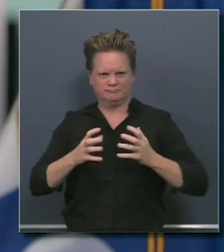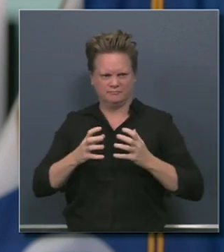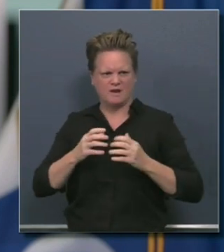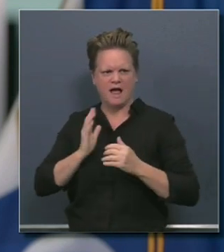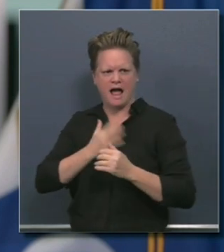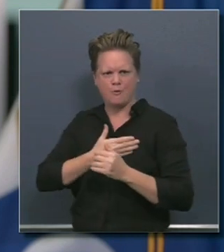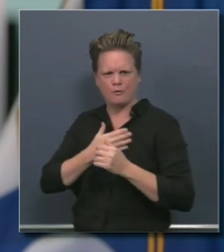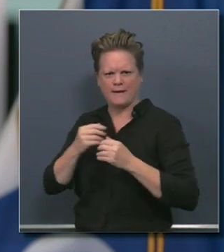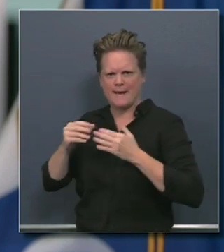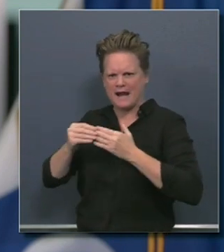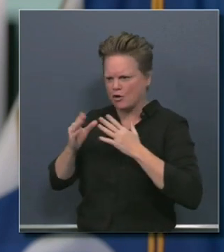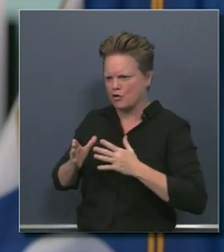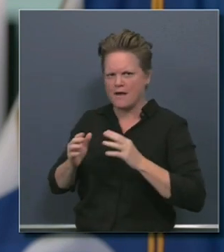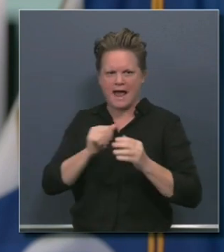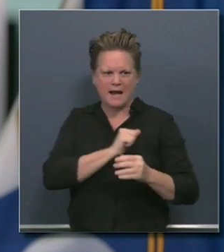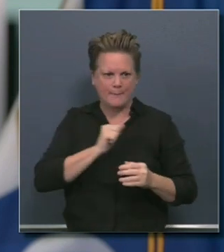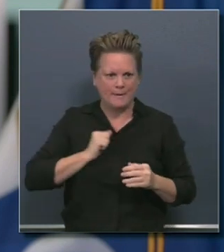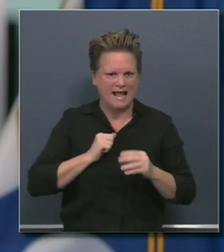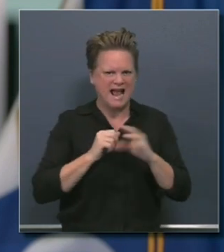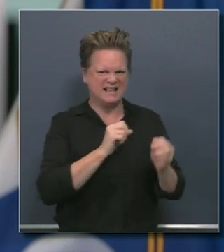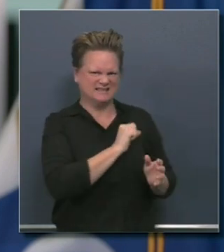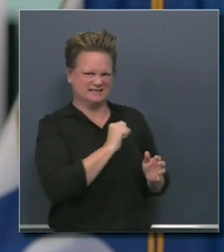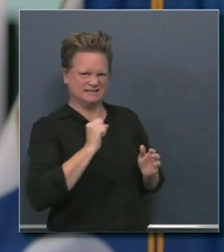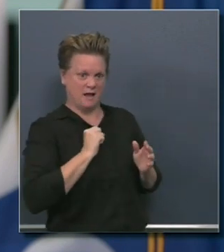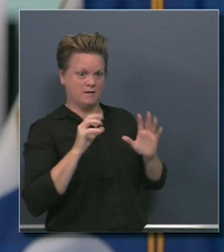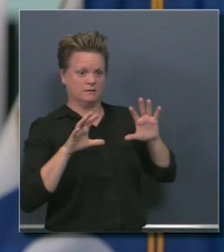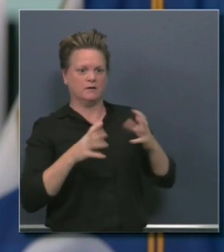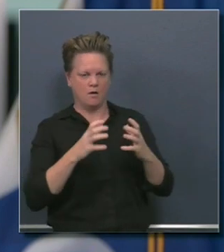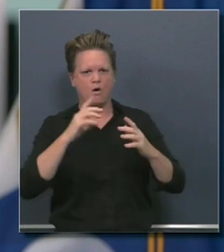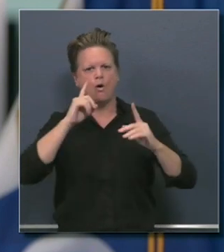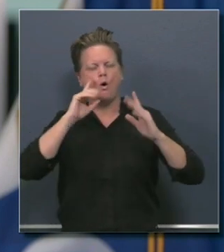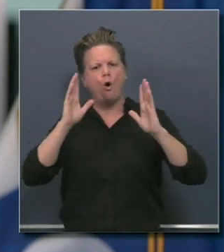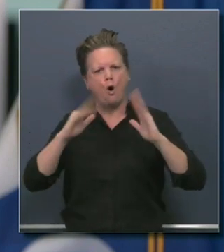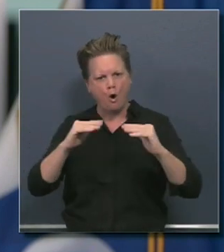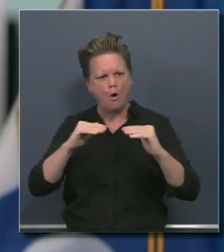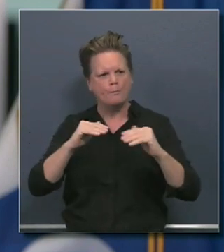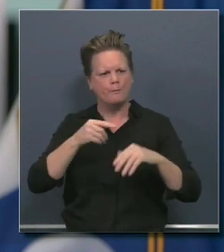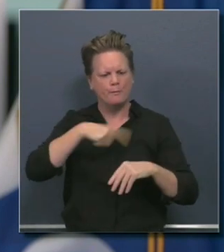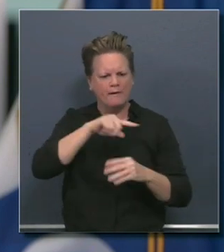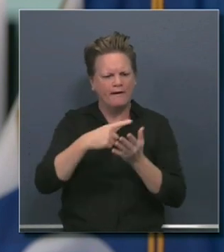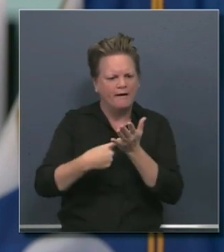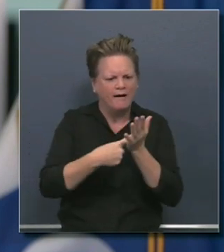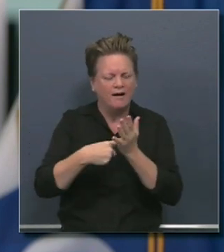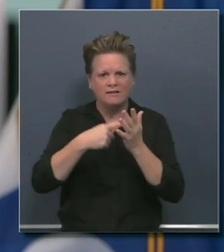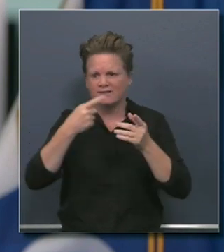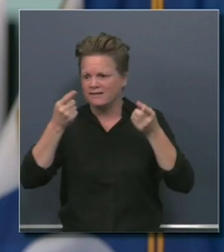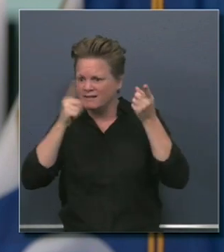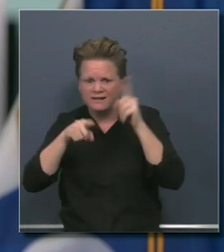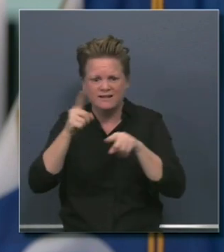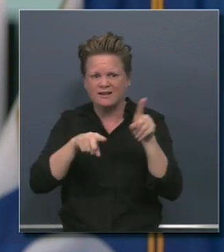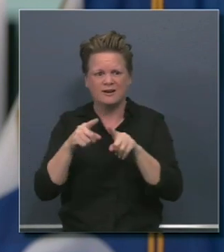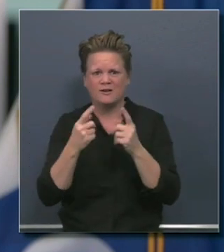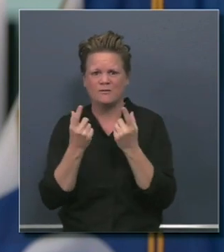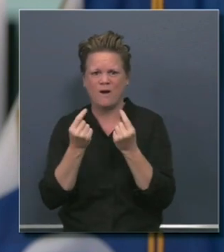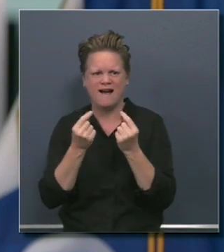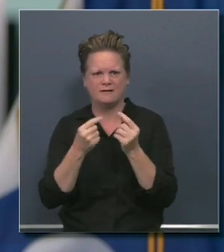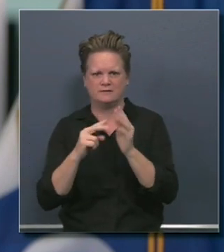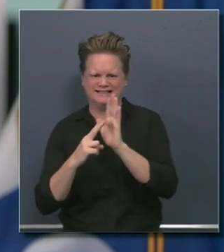Tony Atkins, and the minority leader of the assembly, Republican Marie Waldron, have signed a similar